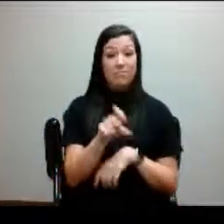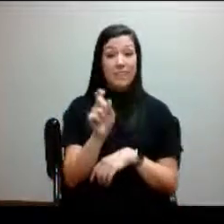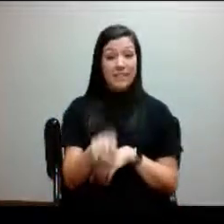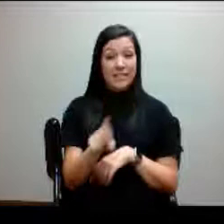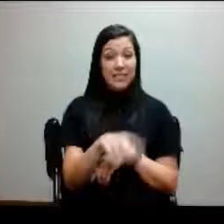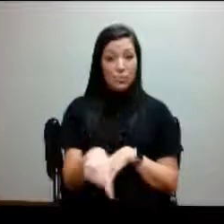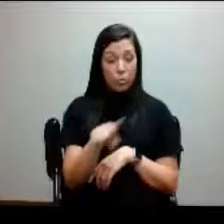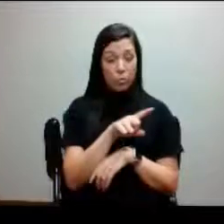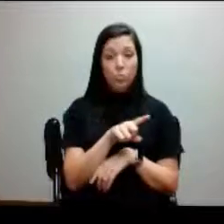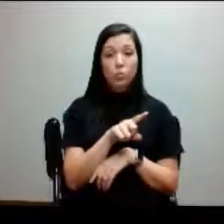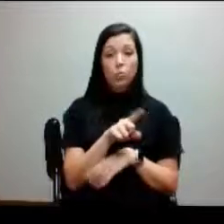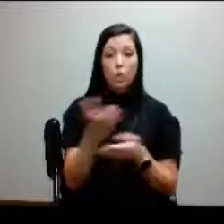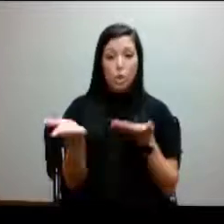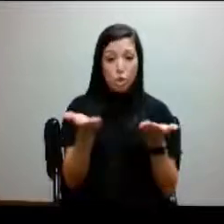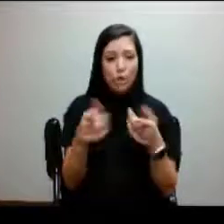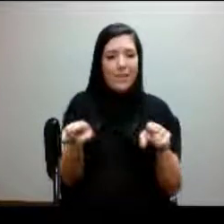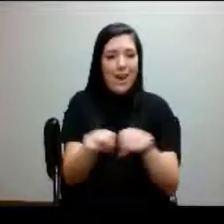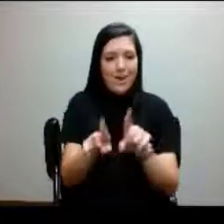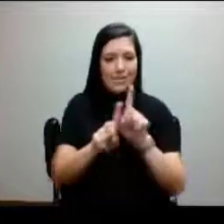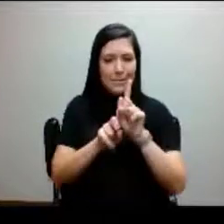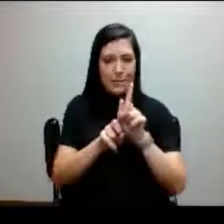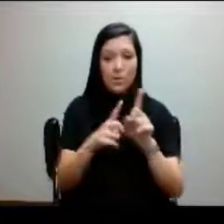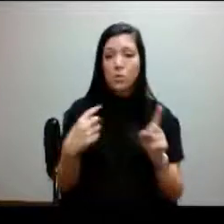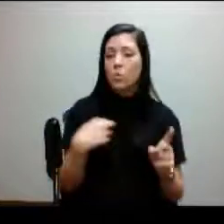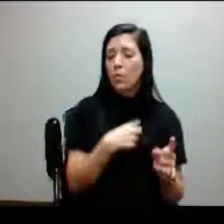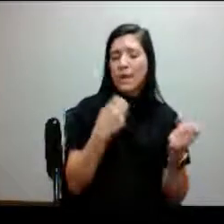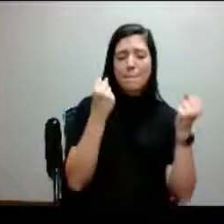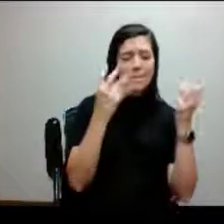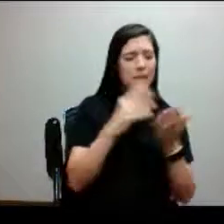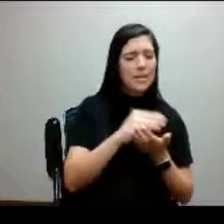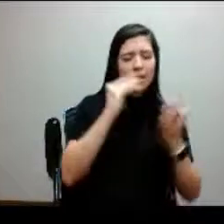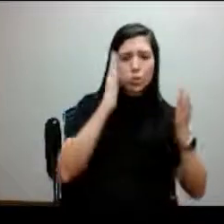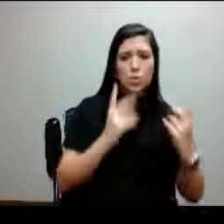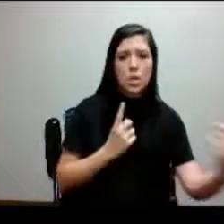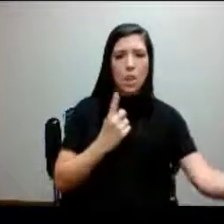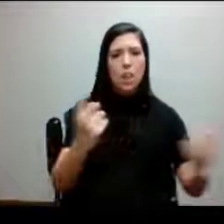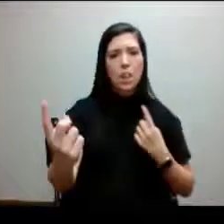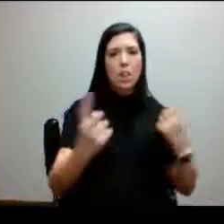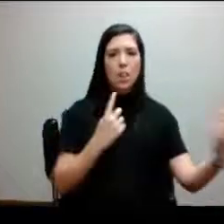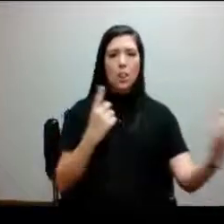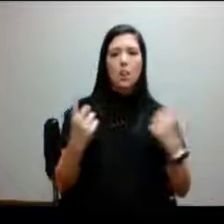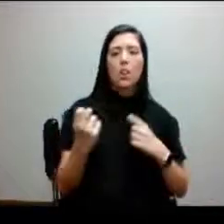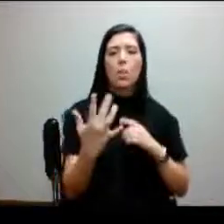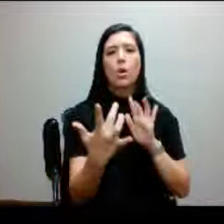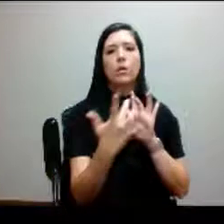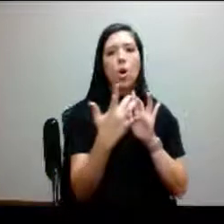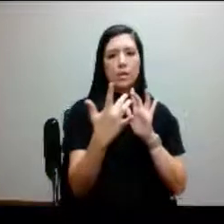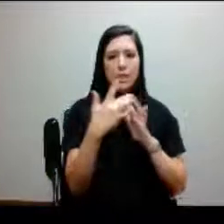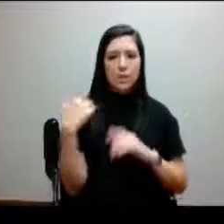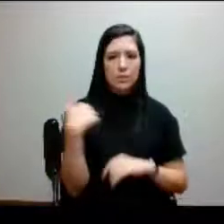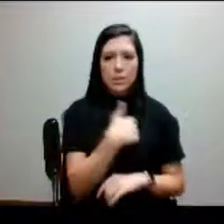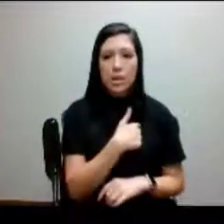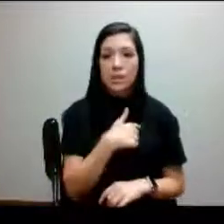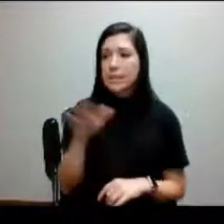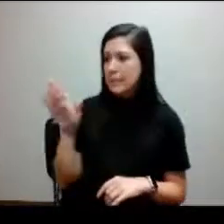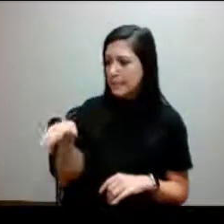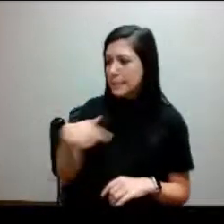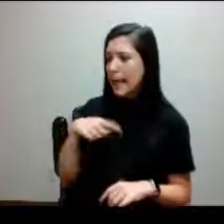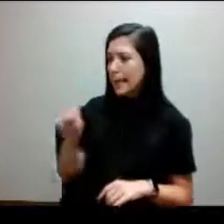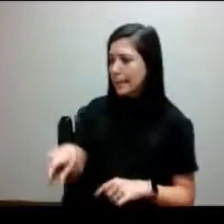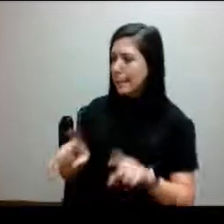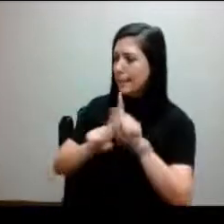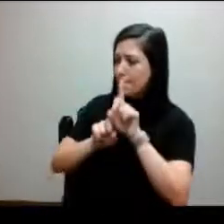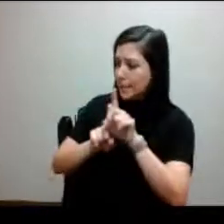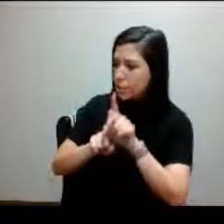as a mentor. We have a lot of students that come to my office or contact our office and say, Hey, I'm in need of a mentor.